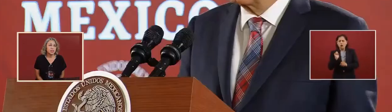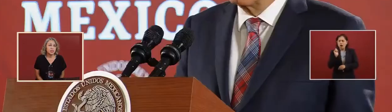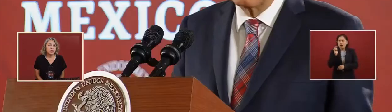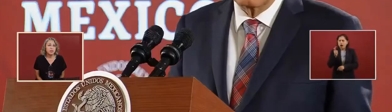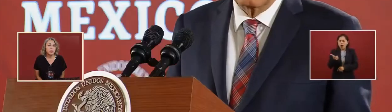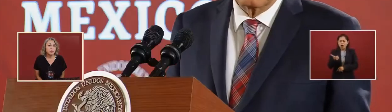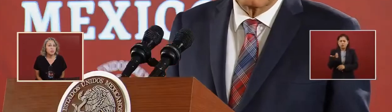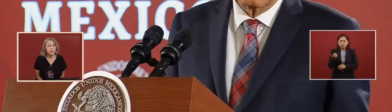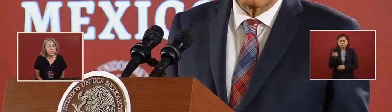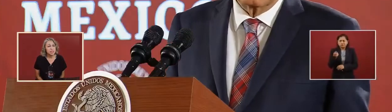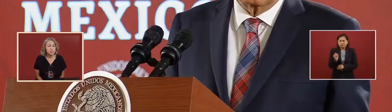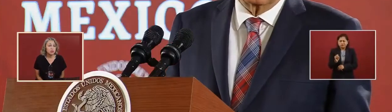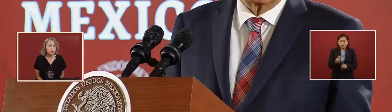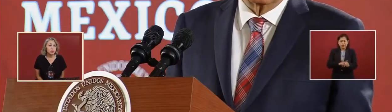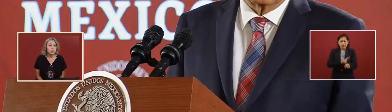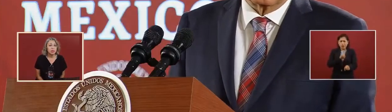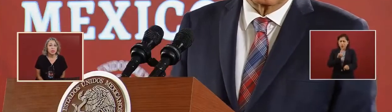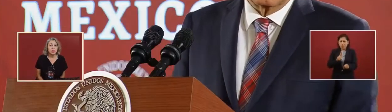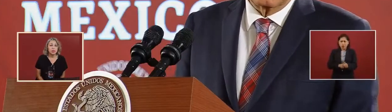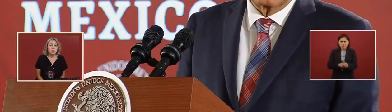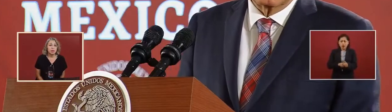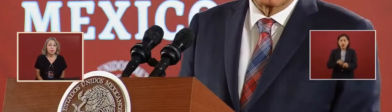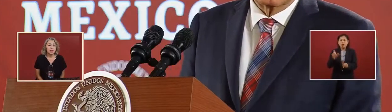in a democracy.